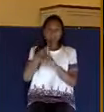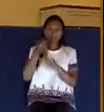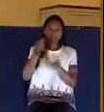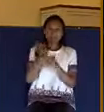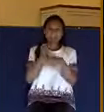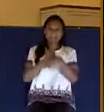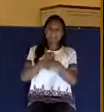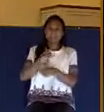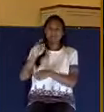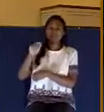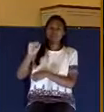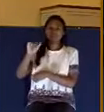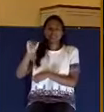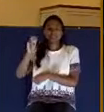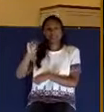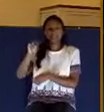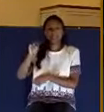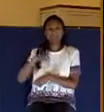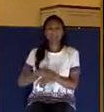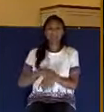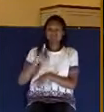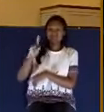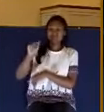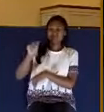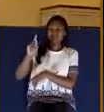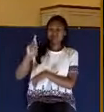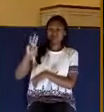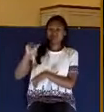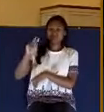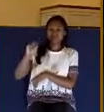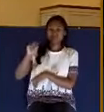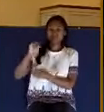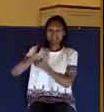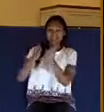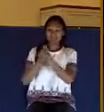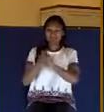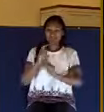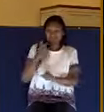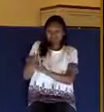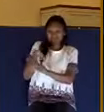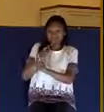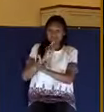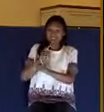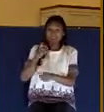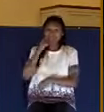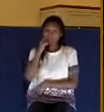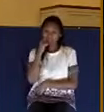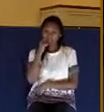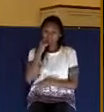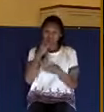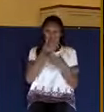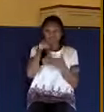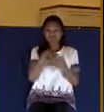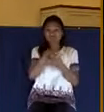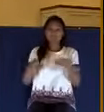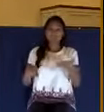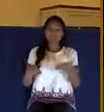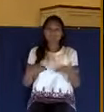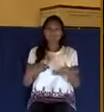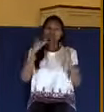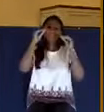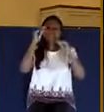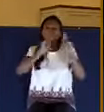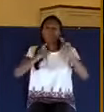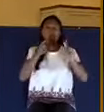evolution was and still is inherently a racist philosophy teaching that different groups of races of people evolved